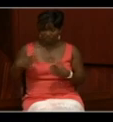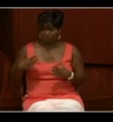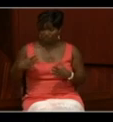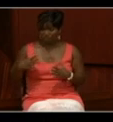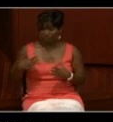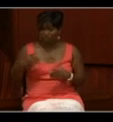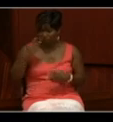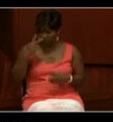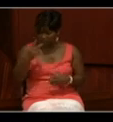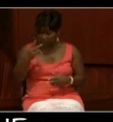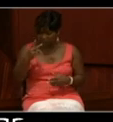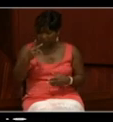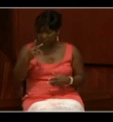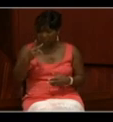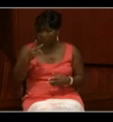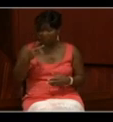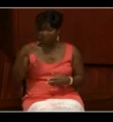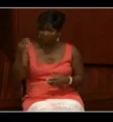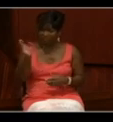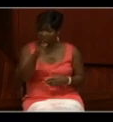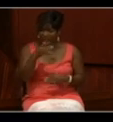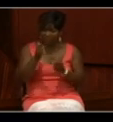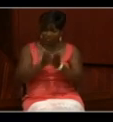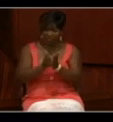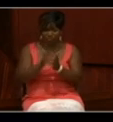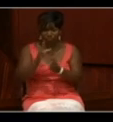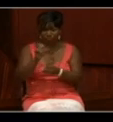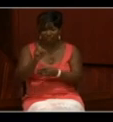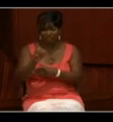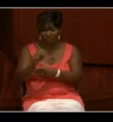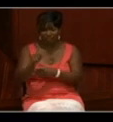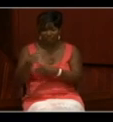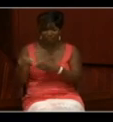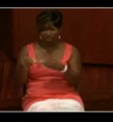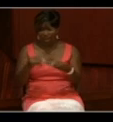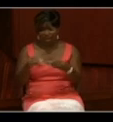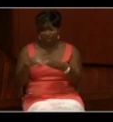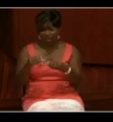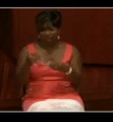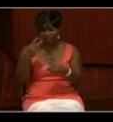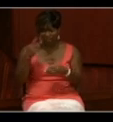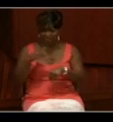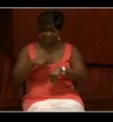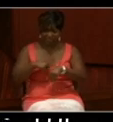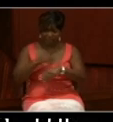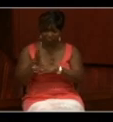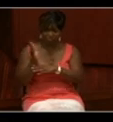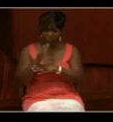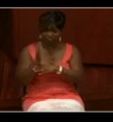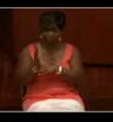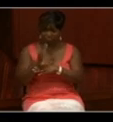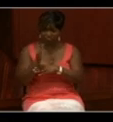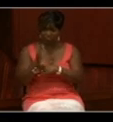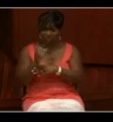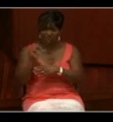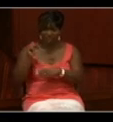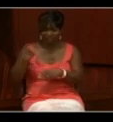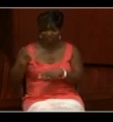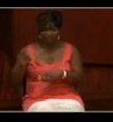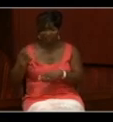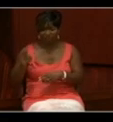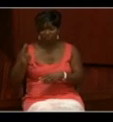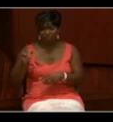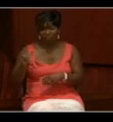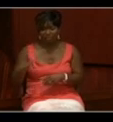also see that it was the flagship to the U.S. battle fleet. And you see the time frame and that it was in San Francisco Bay.